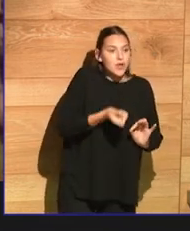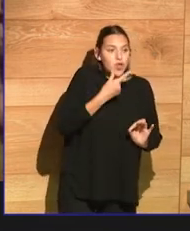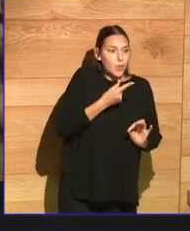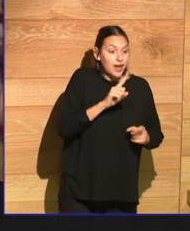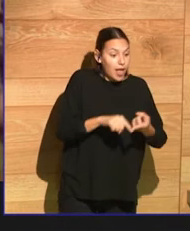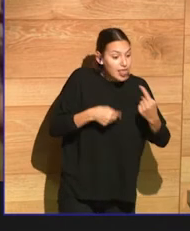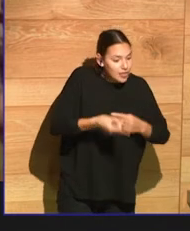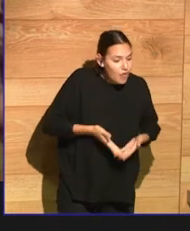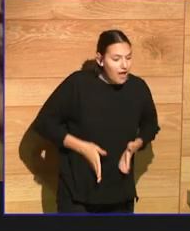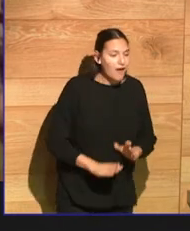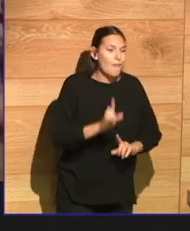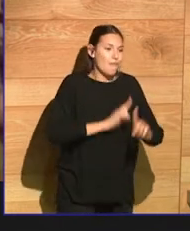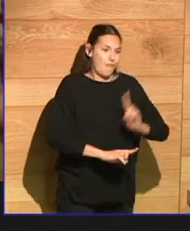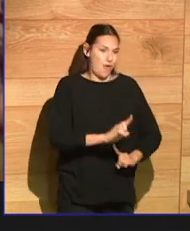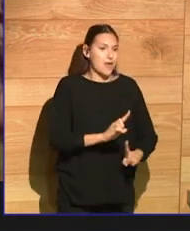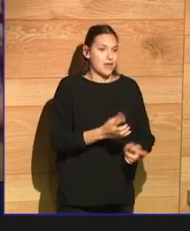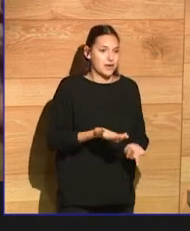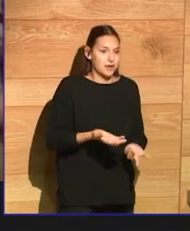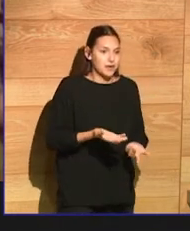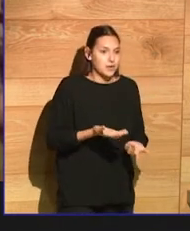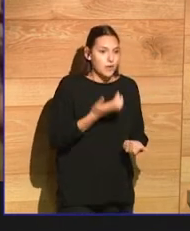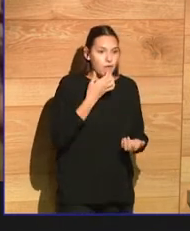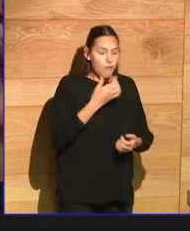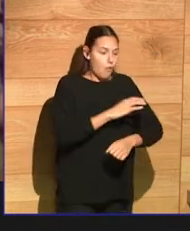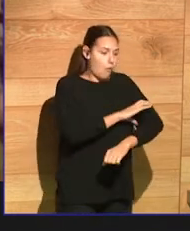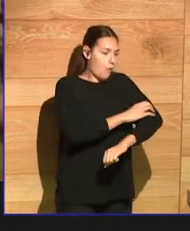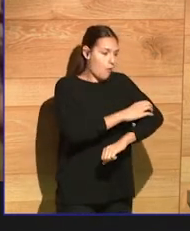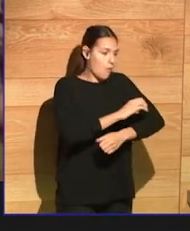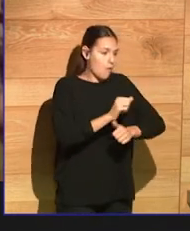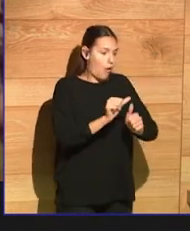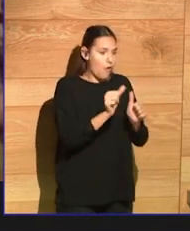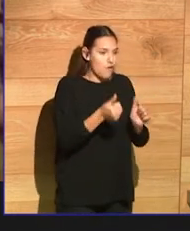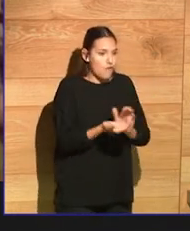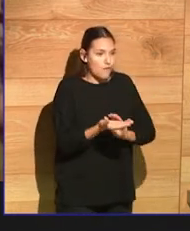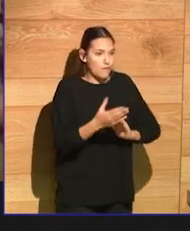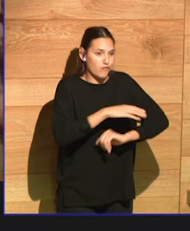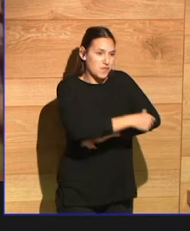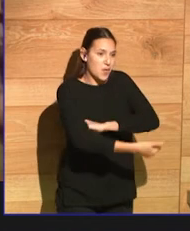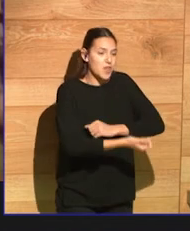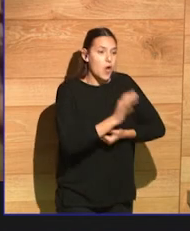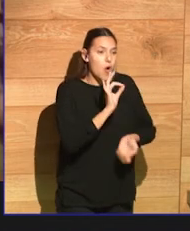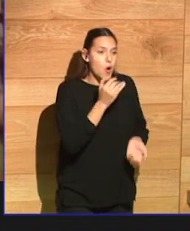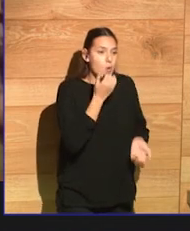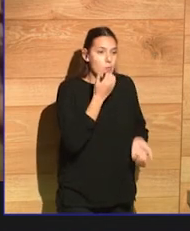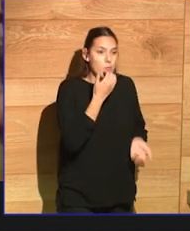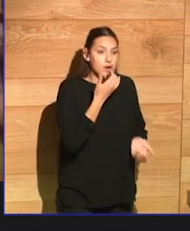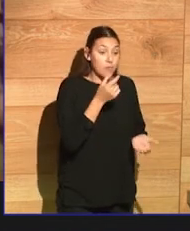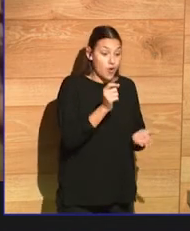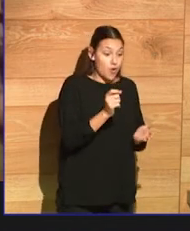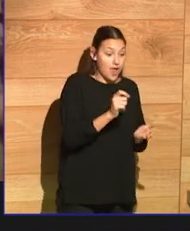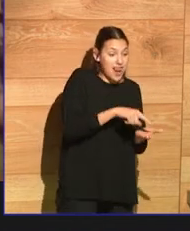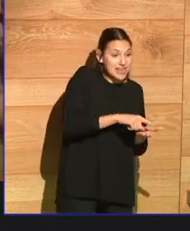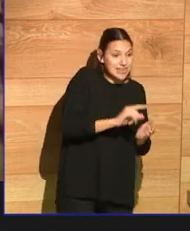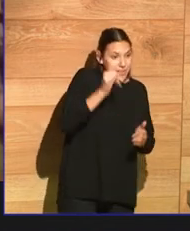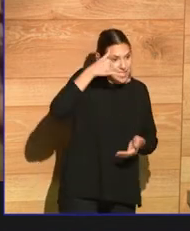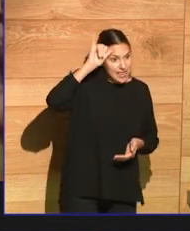Children that were deformed much in the same way that the devil's baby is described to be in Rosemary's Baby at the end of the book. So I think in a